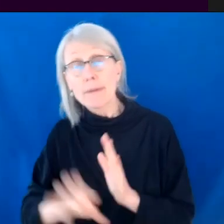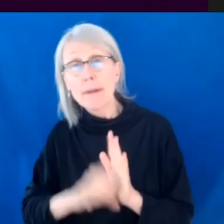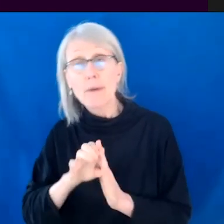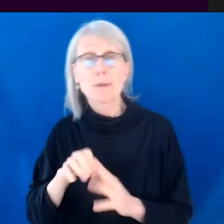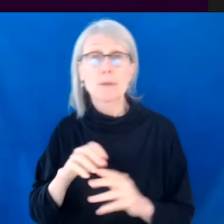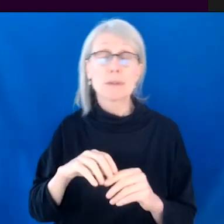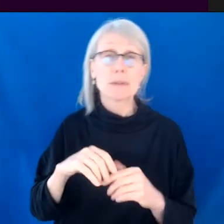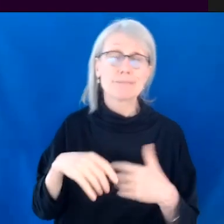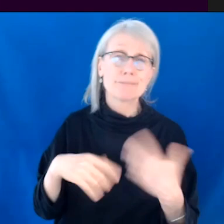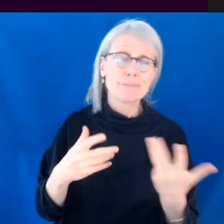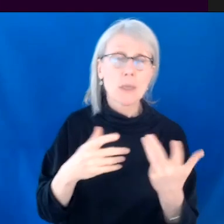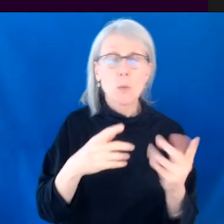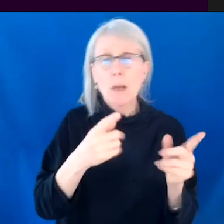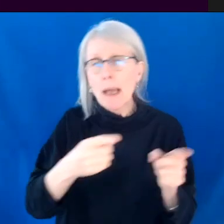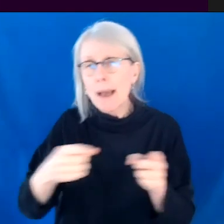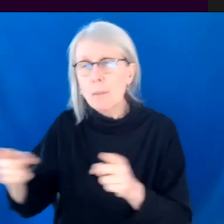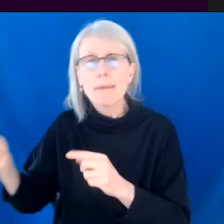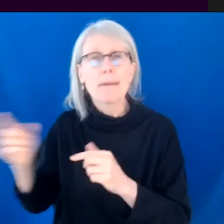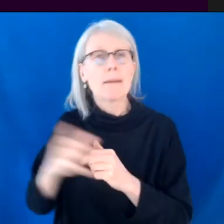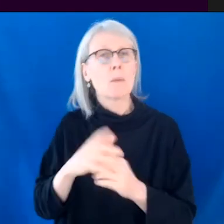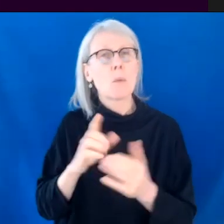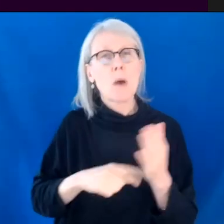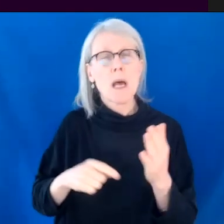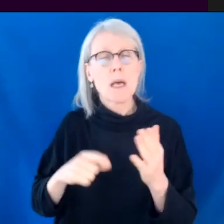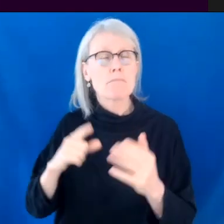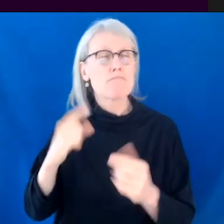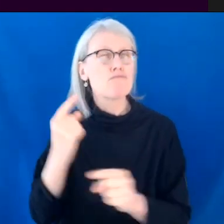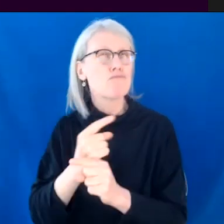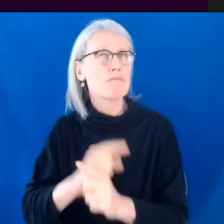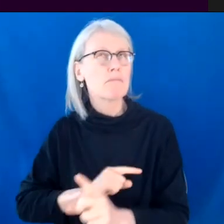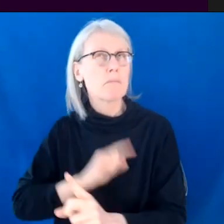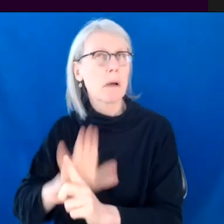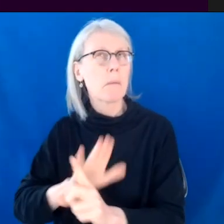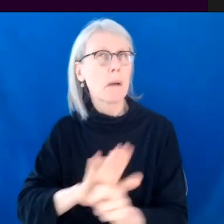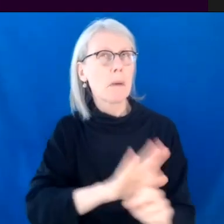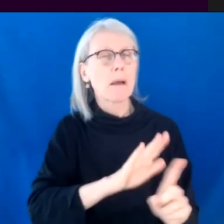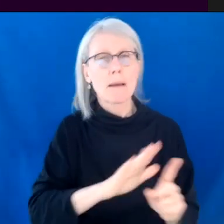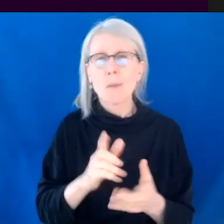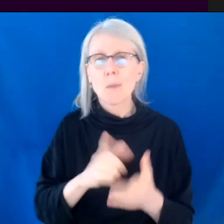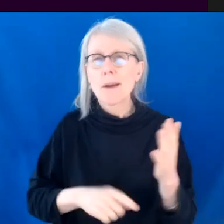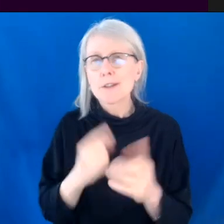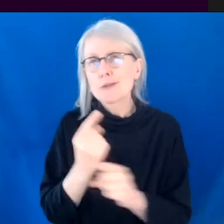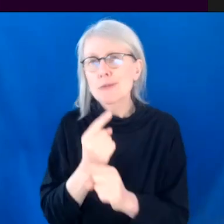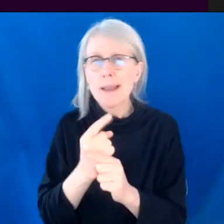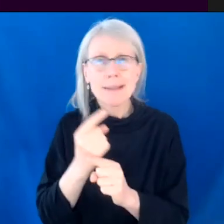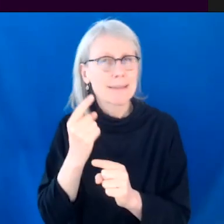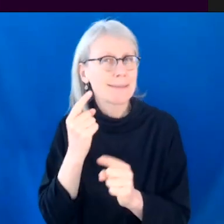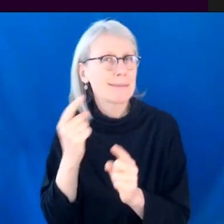knew what instinctively felt right for those characters. I had kind of been on the whole journey.